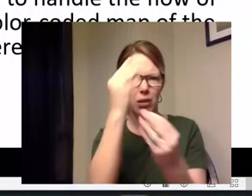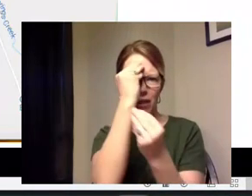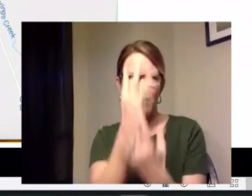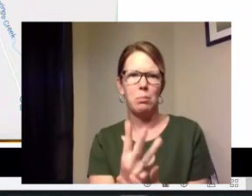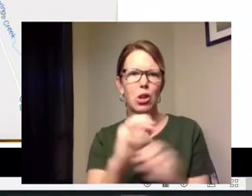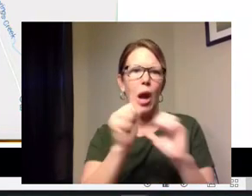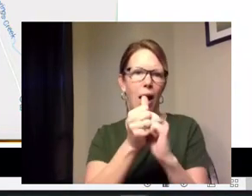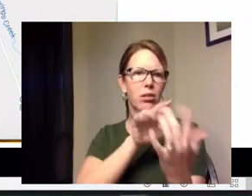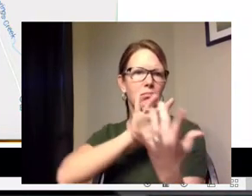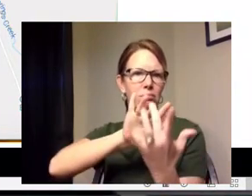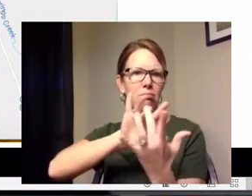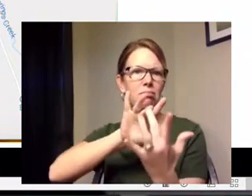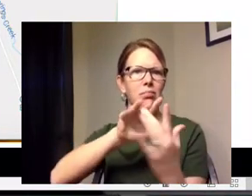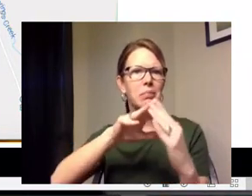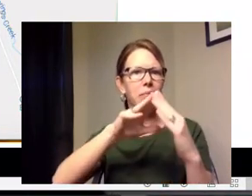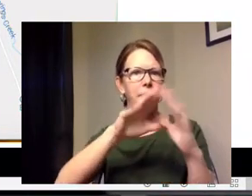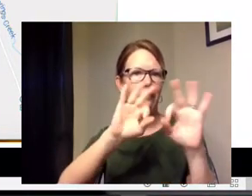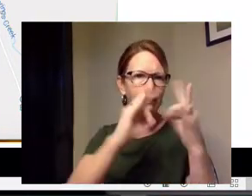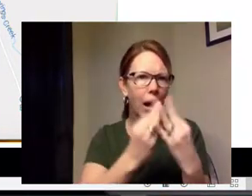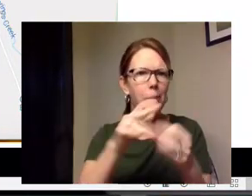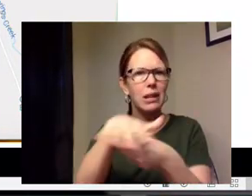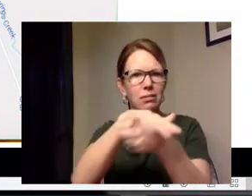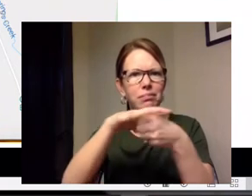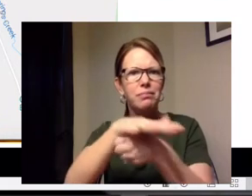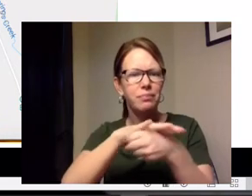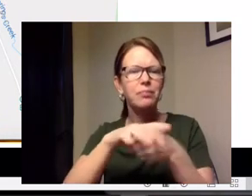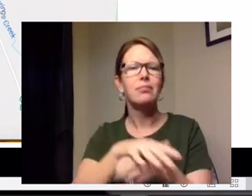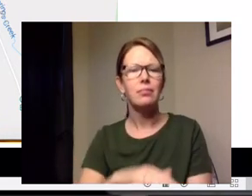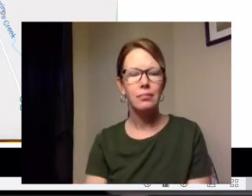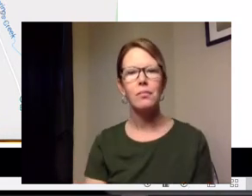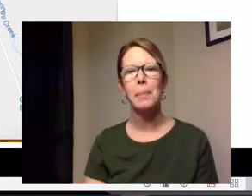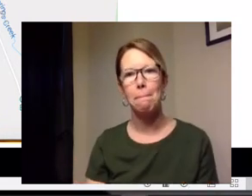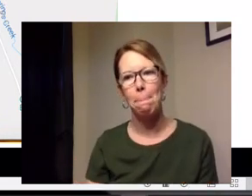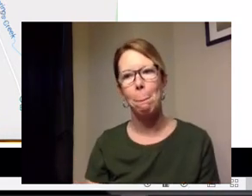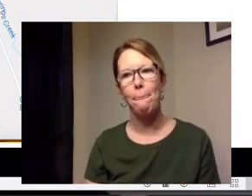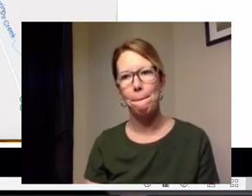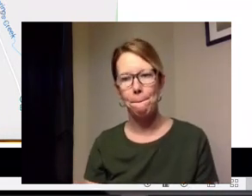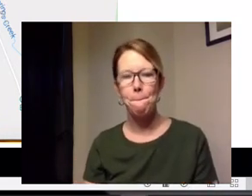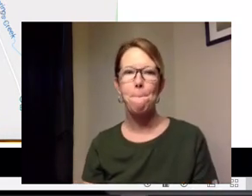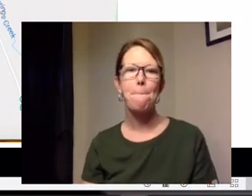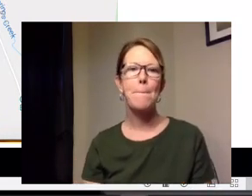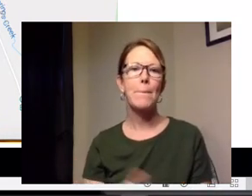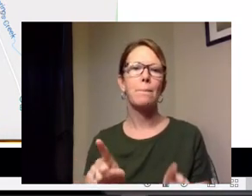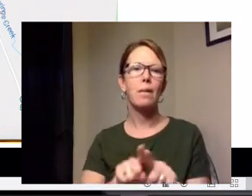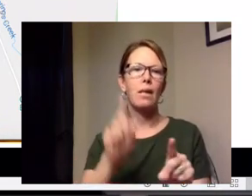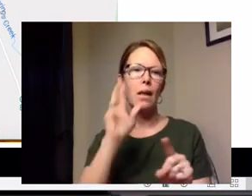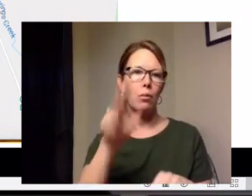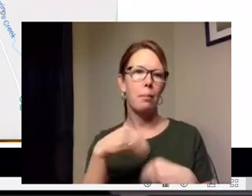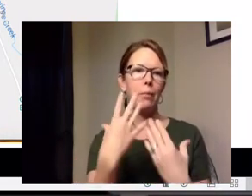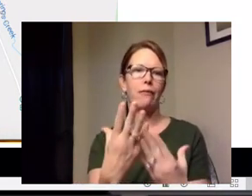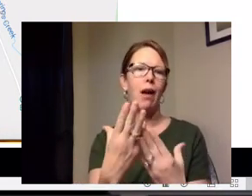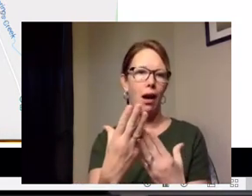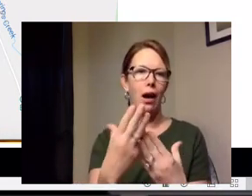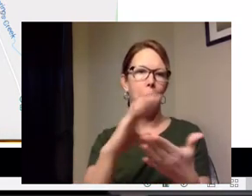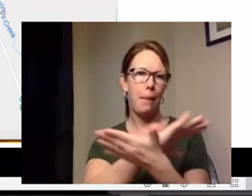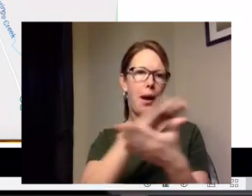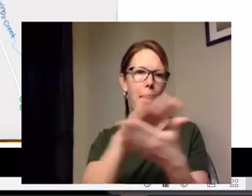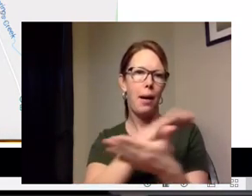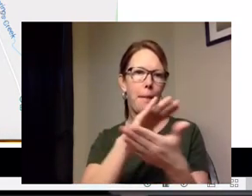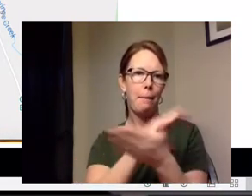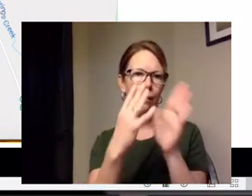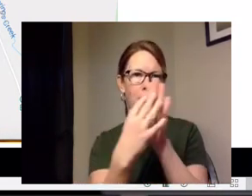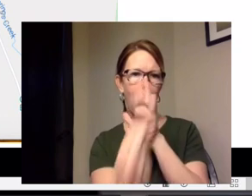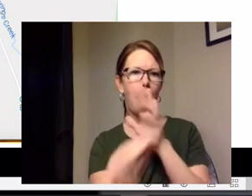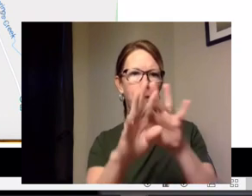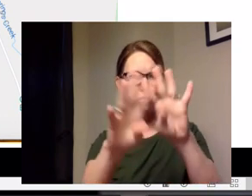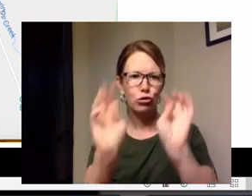households in your area and um you'll be uh also provided hard copy surveys to hand out to people who